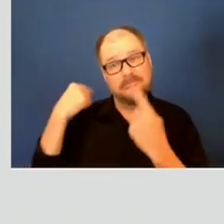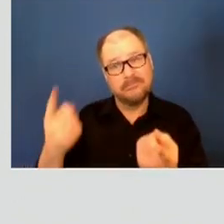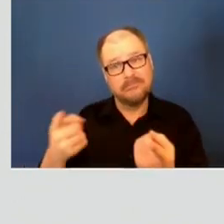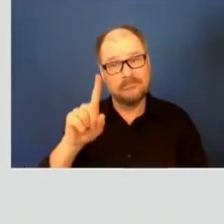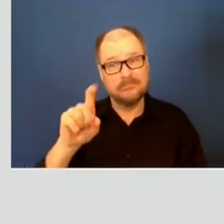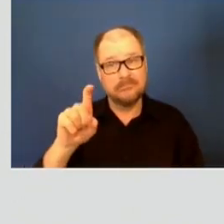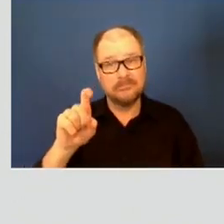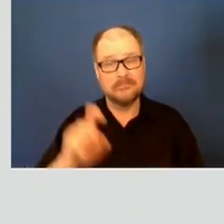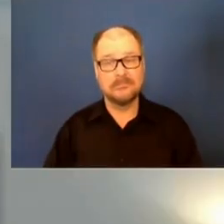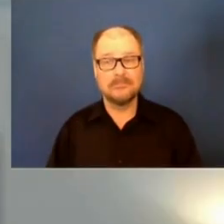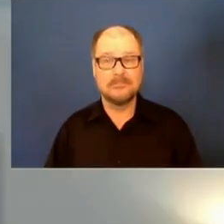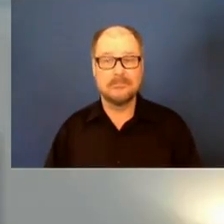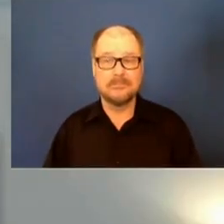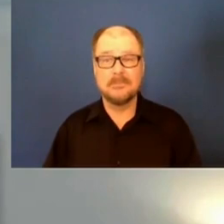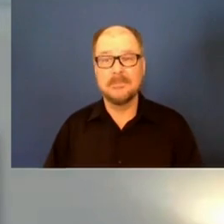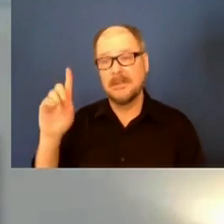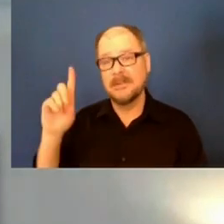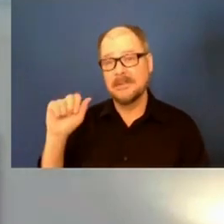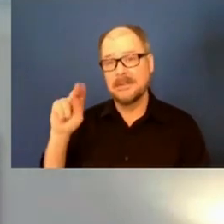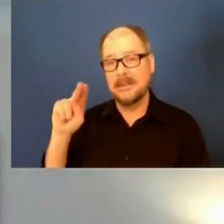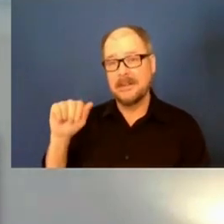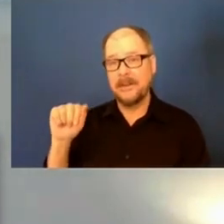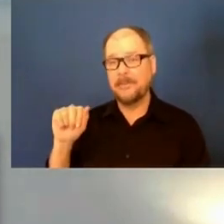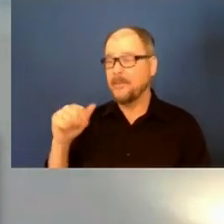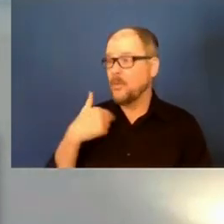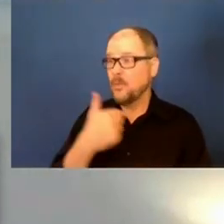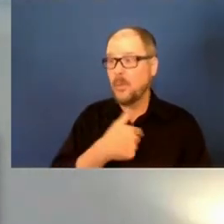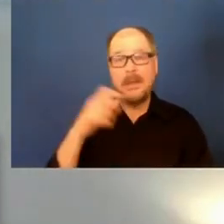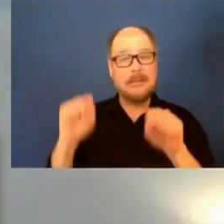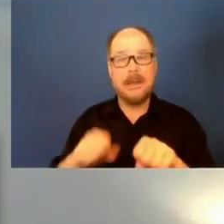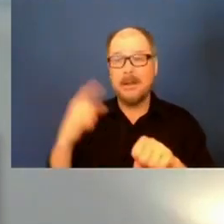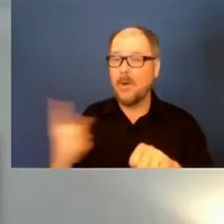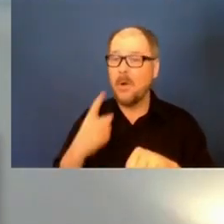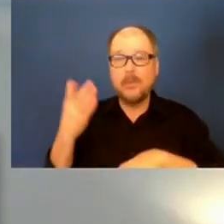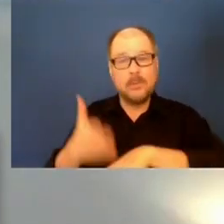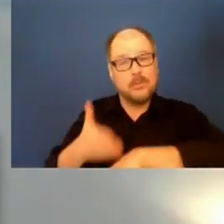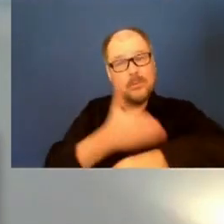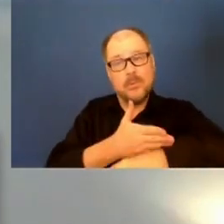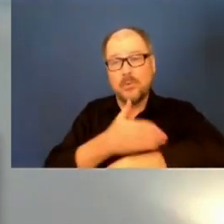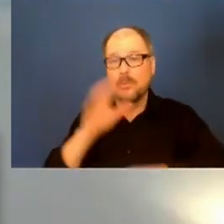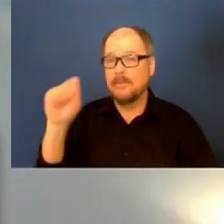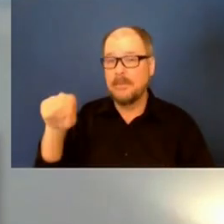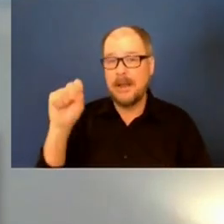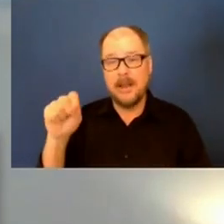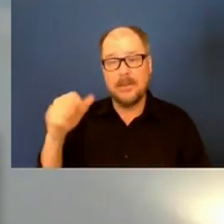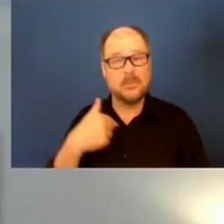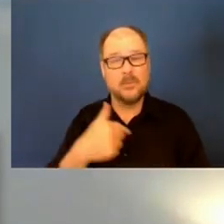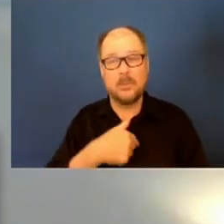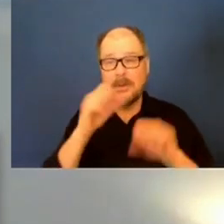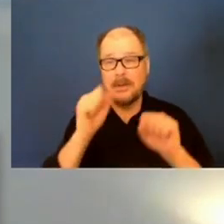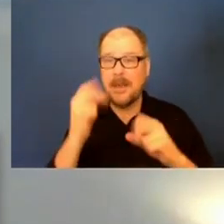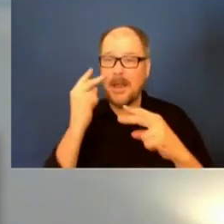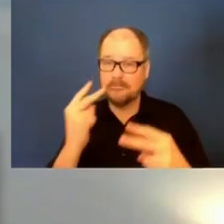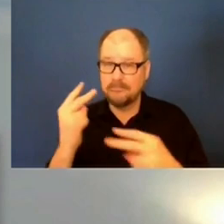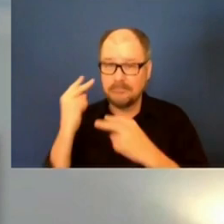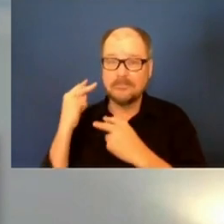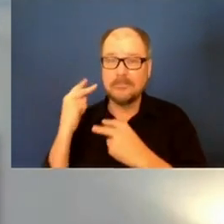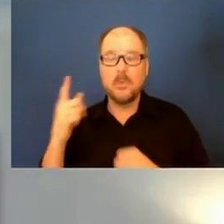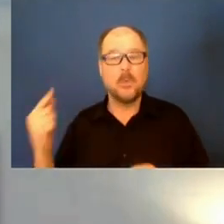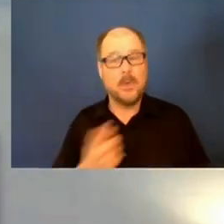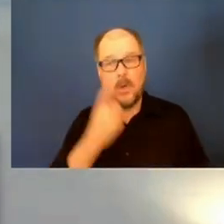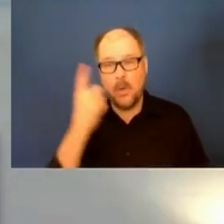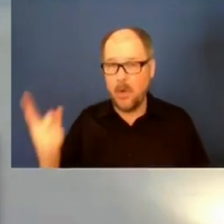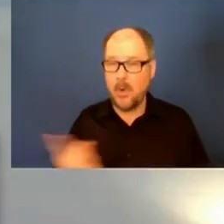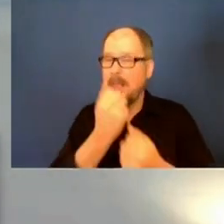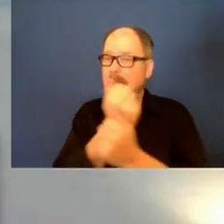Well, you know, I always think that there's ways that you can do things better. I mean, you know, we can go back and we'll do a postmortem like we always do